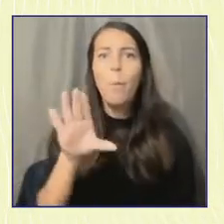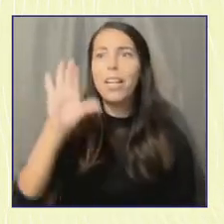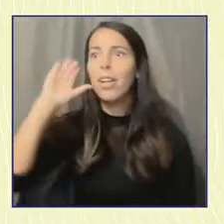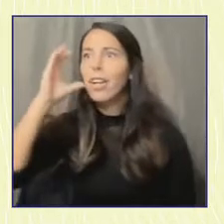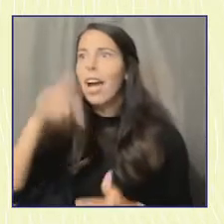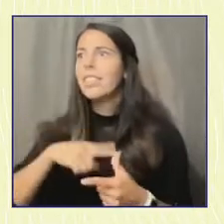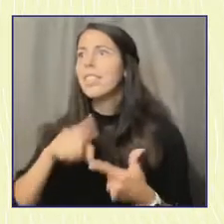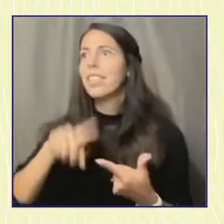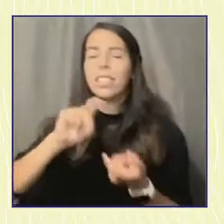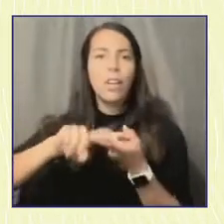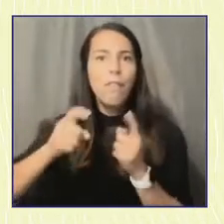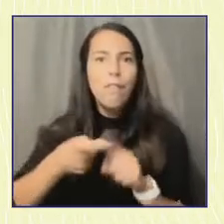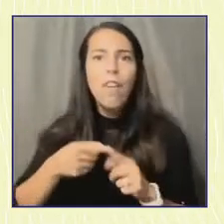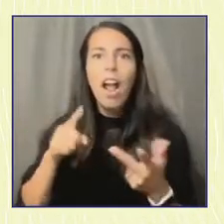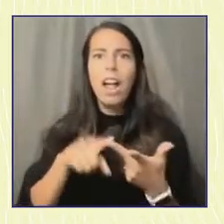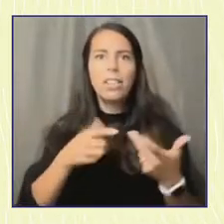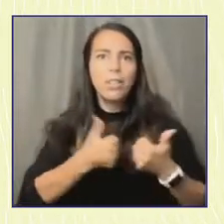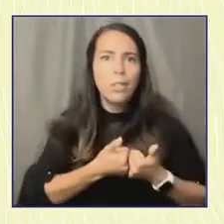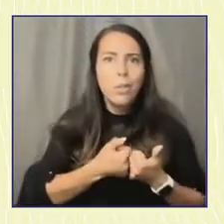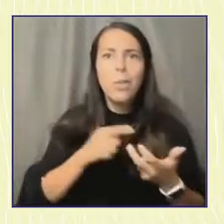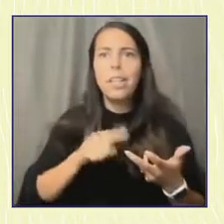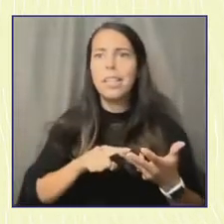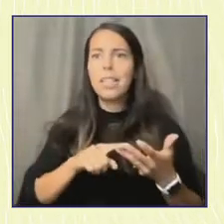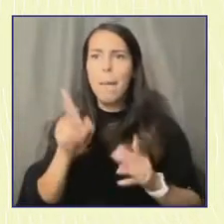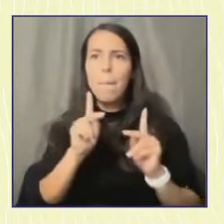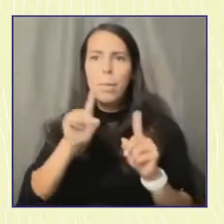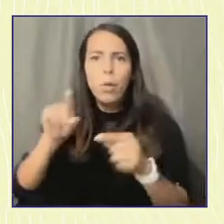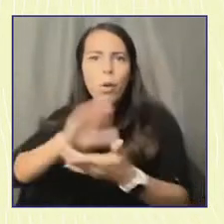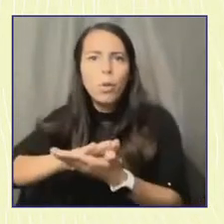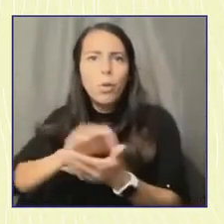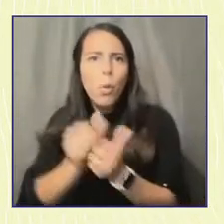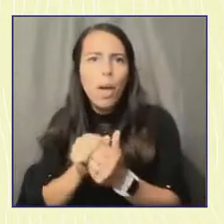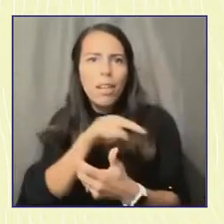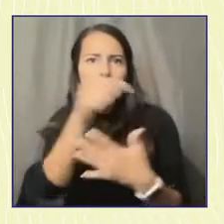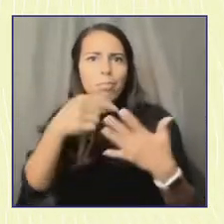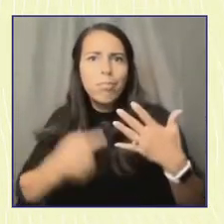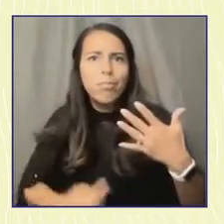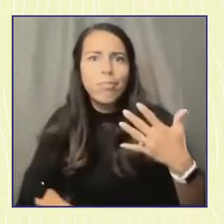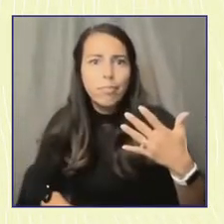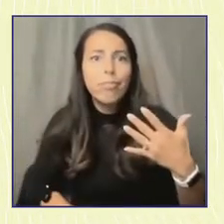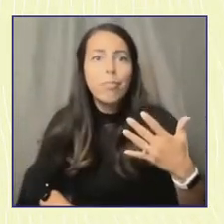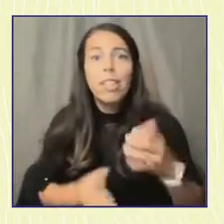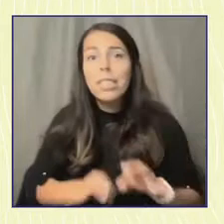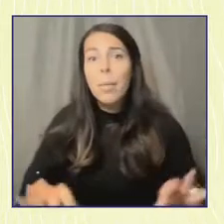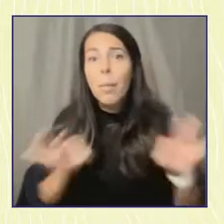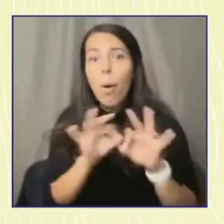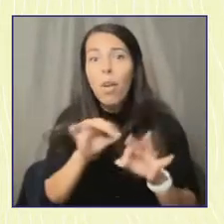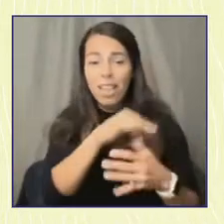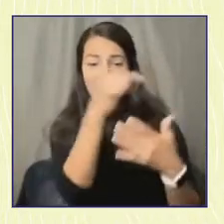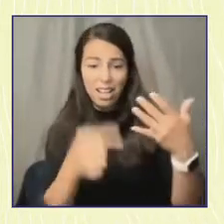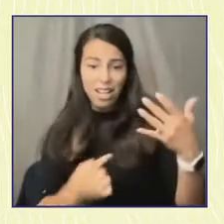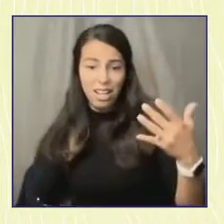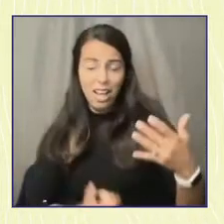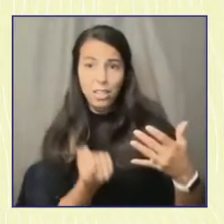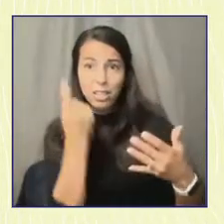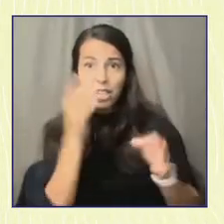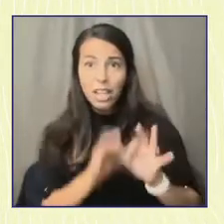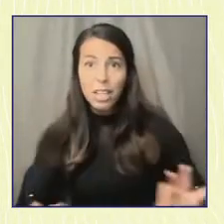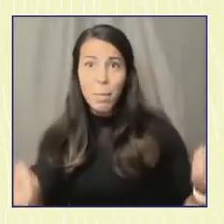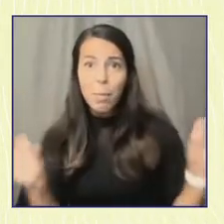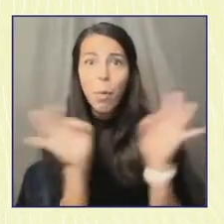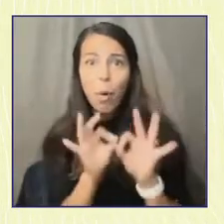and your classmates. It's important that we understand the importance of youth representation and getting out the vote.